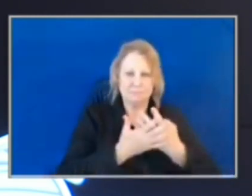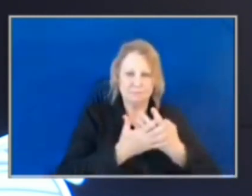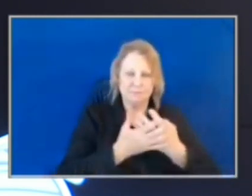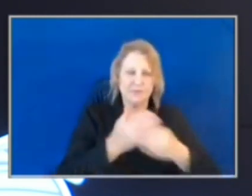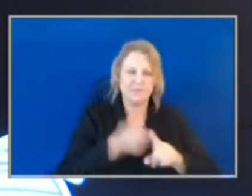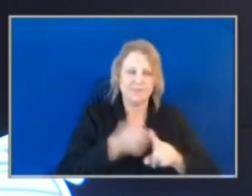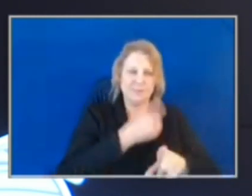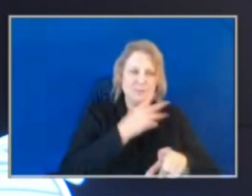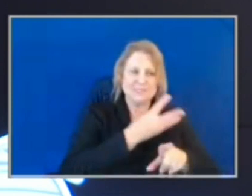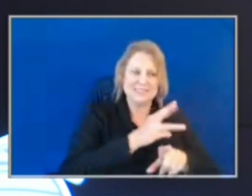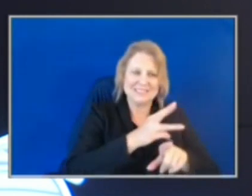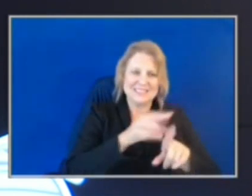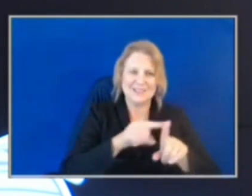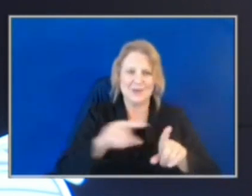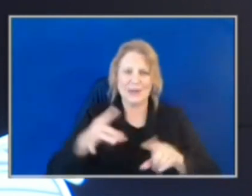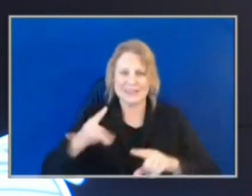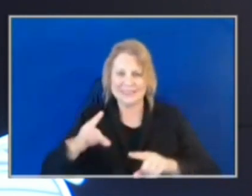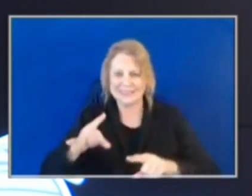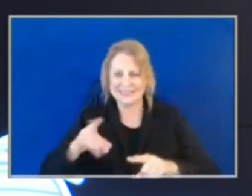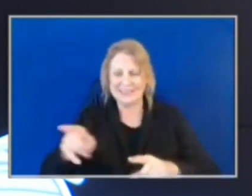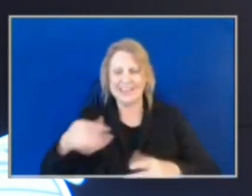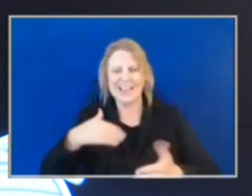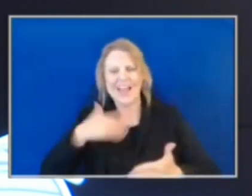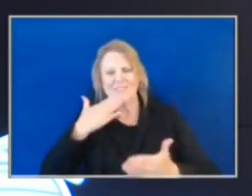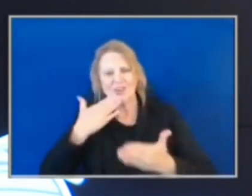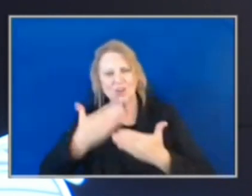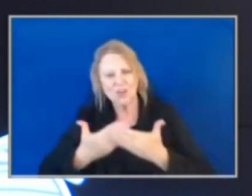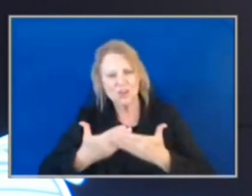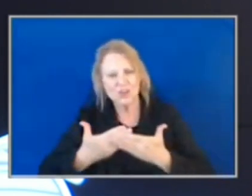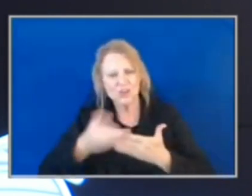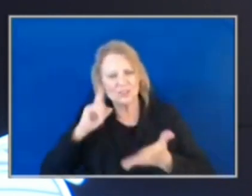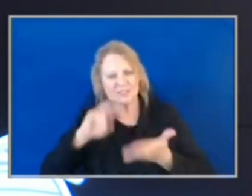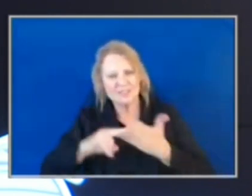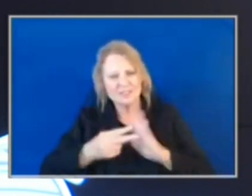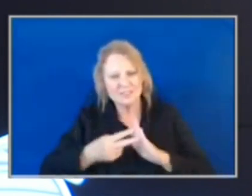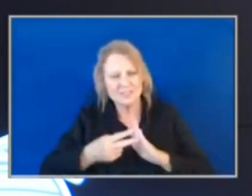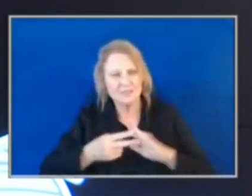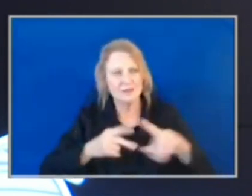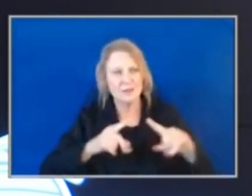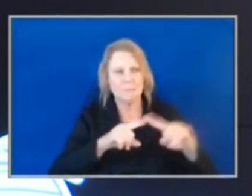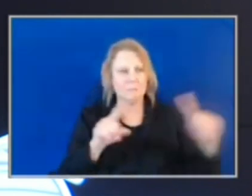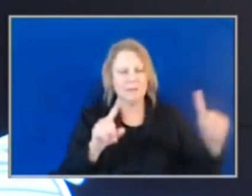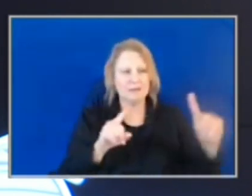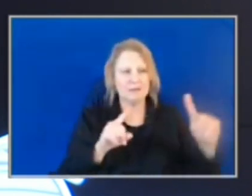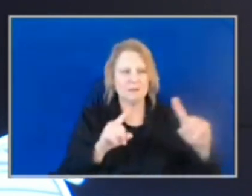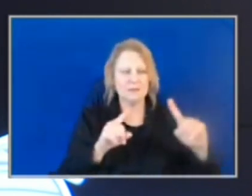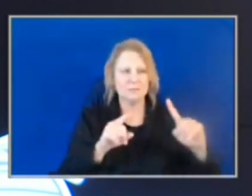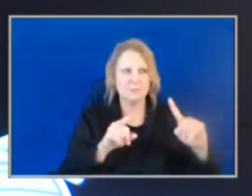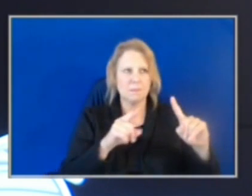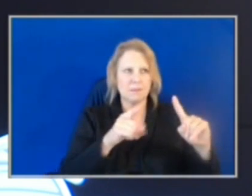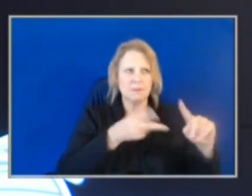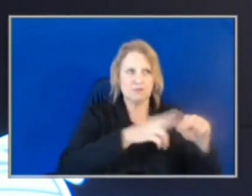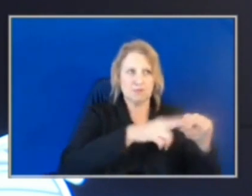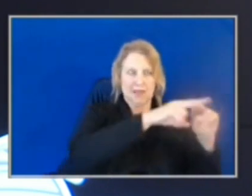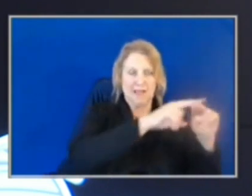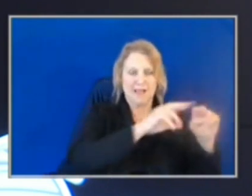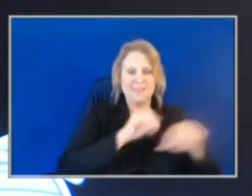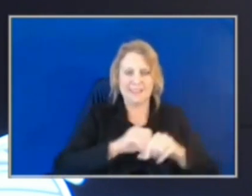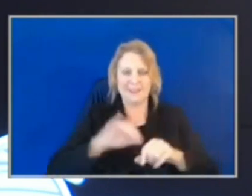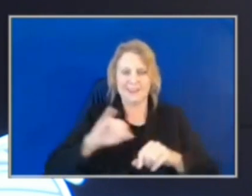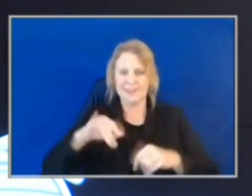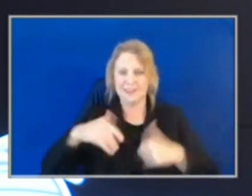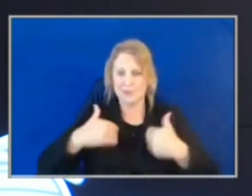18. It had good intentions, but there's a lot of effects like this rise in juvenile crime that we've seen from it. But we do want the children to